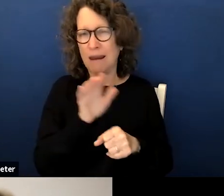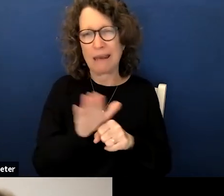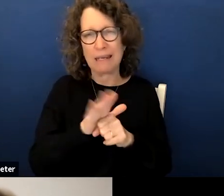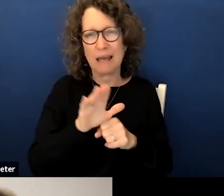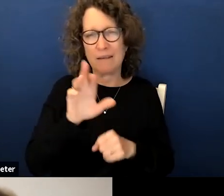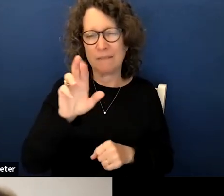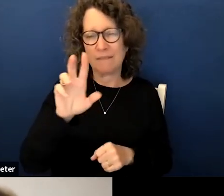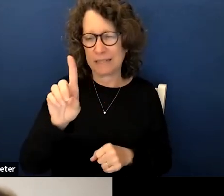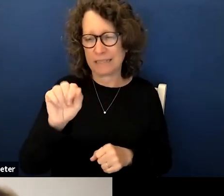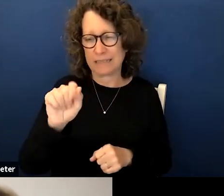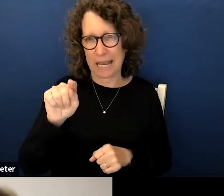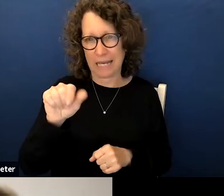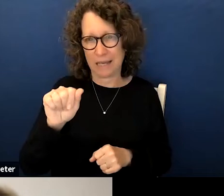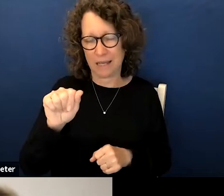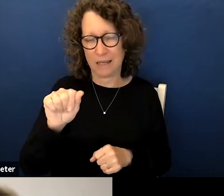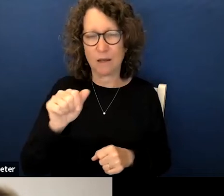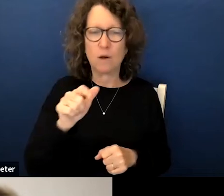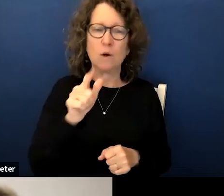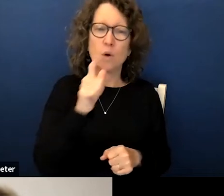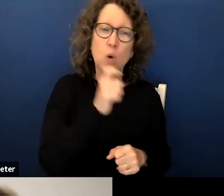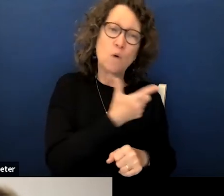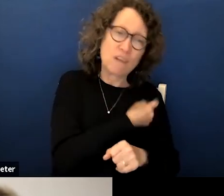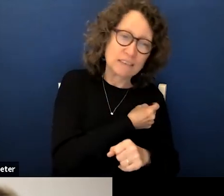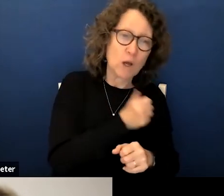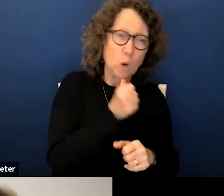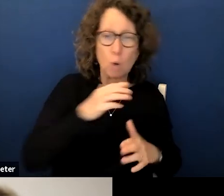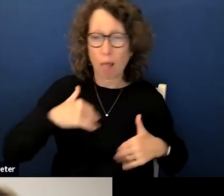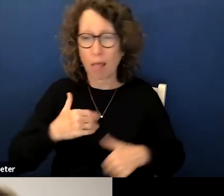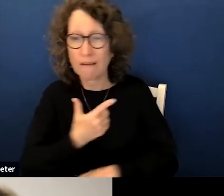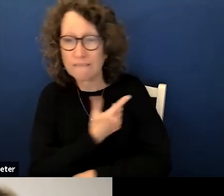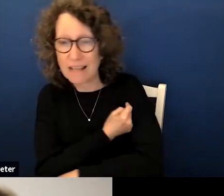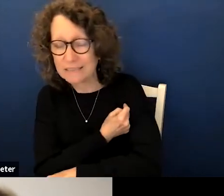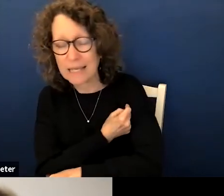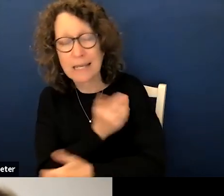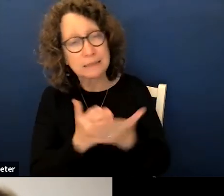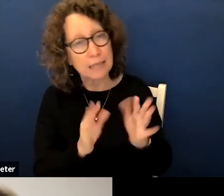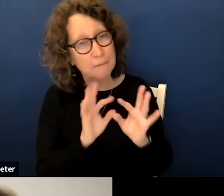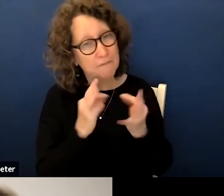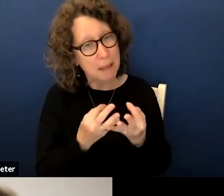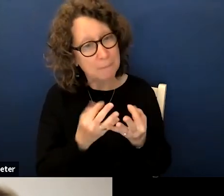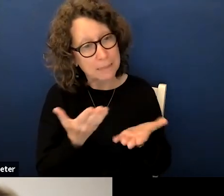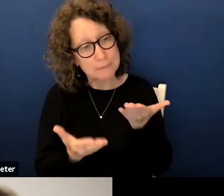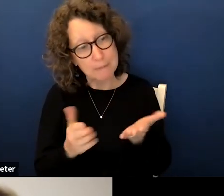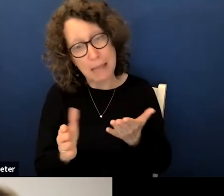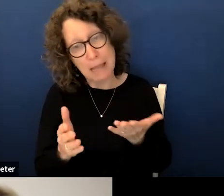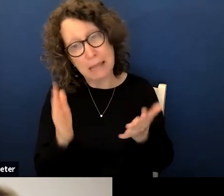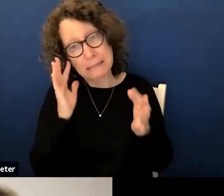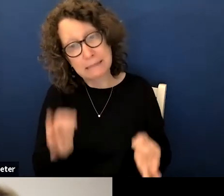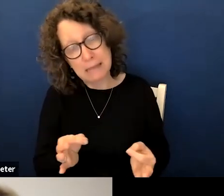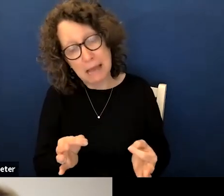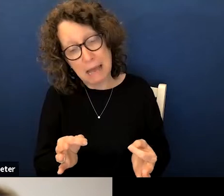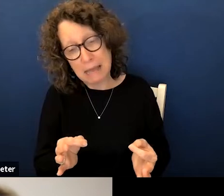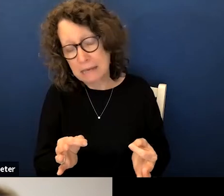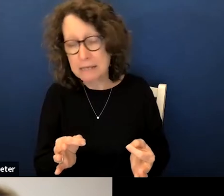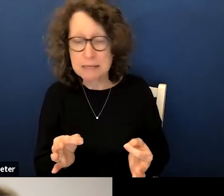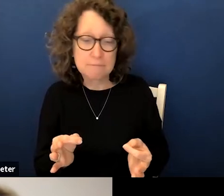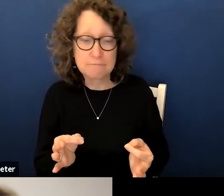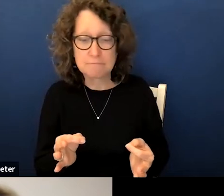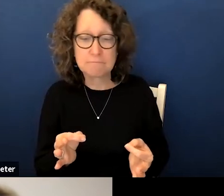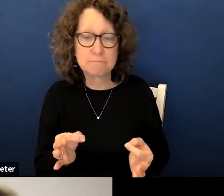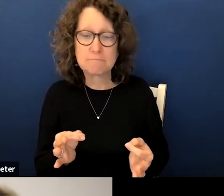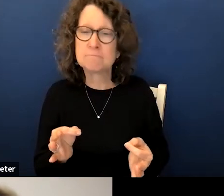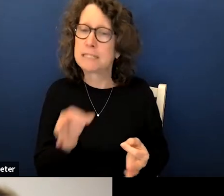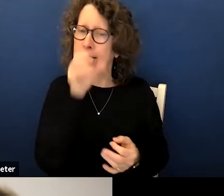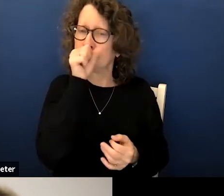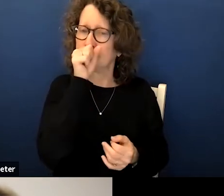who is vaccinated and who's not because some families may choose not to give that